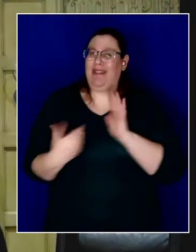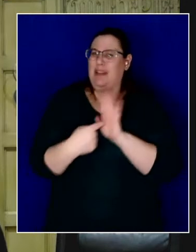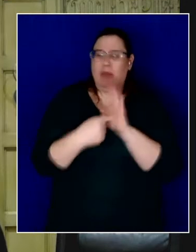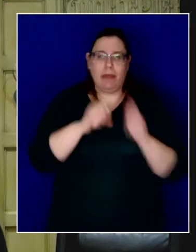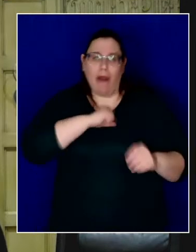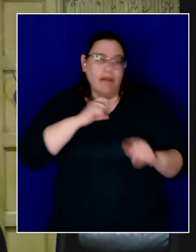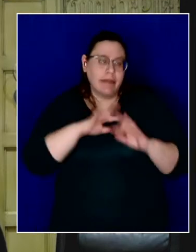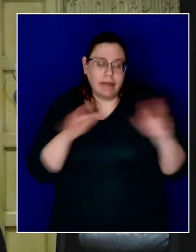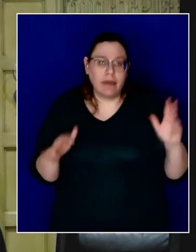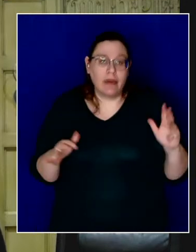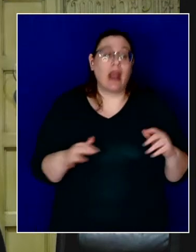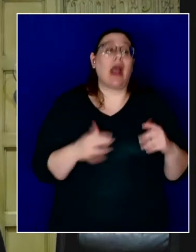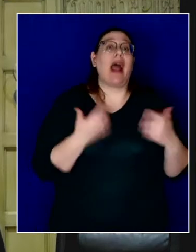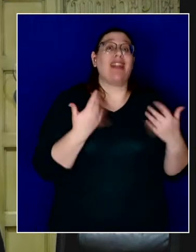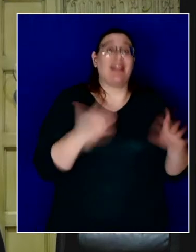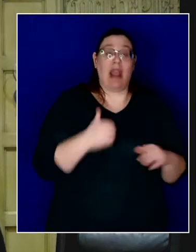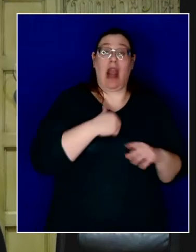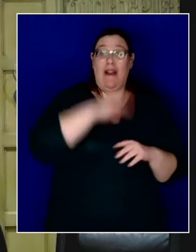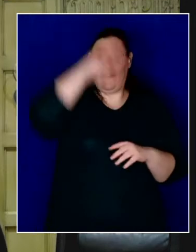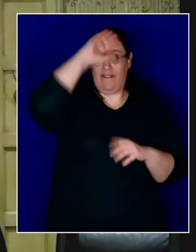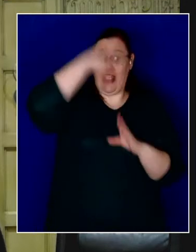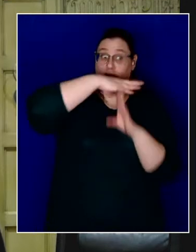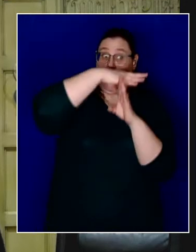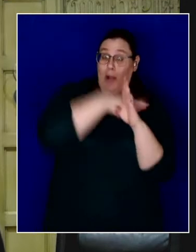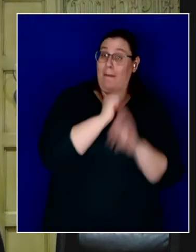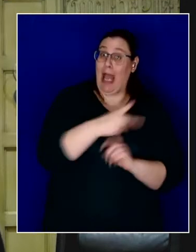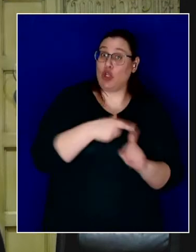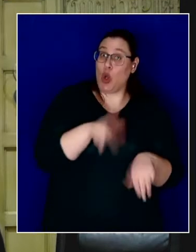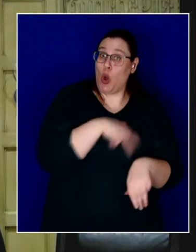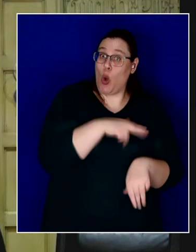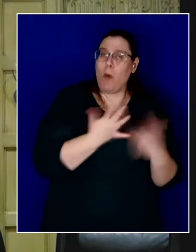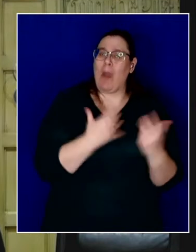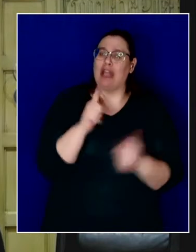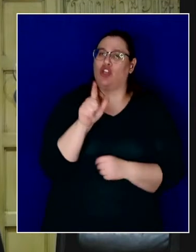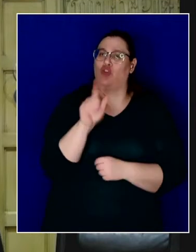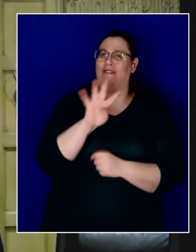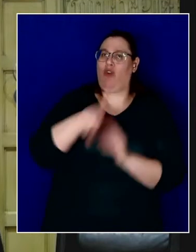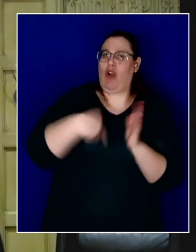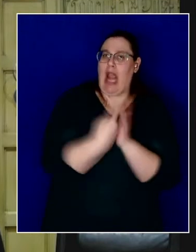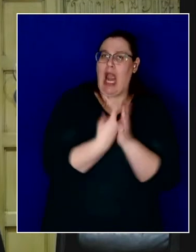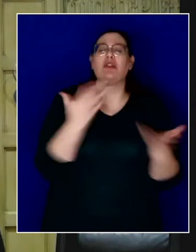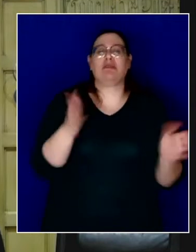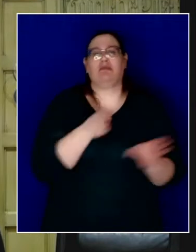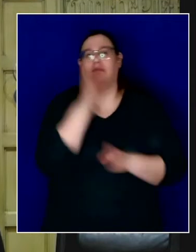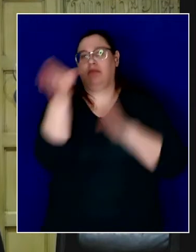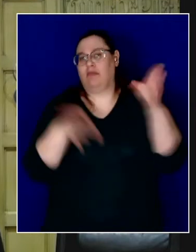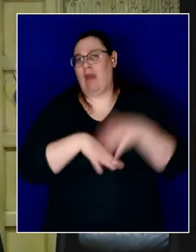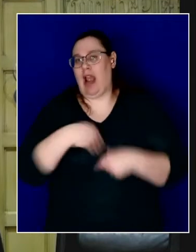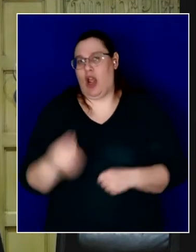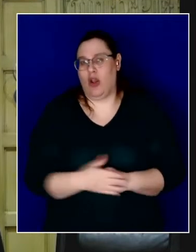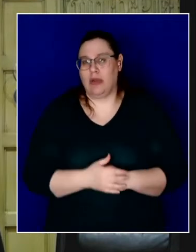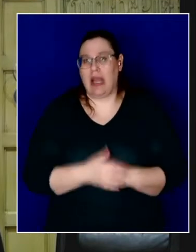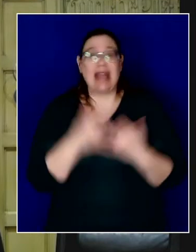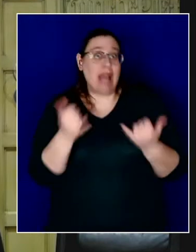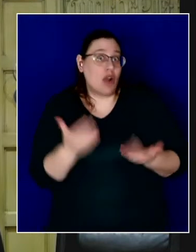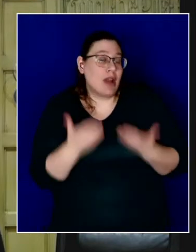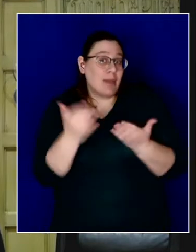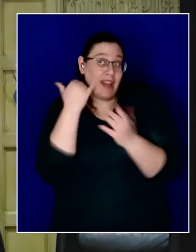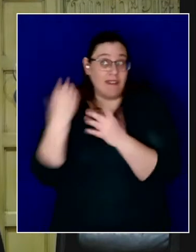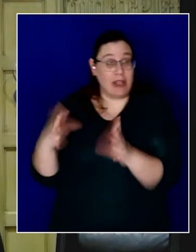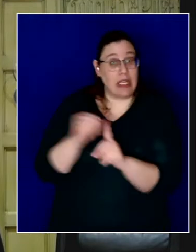24 hours after your last fever. And if you have to quarantine because of exposure, it's also recommended now 10 days as well.